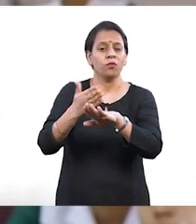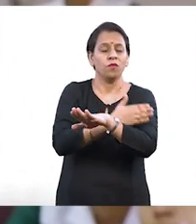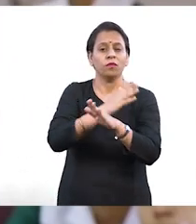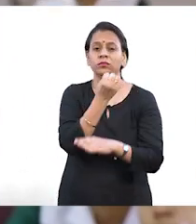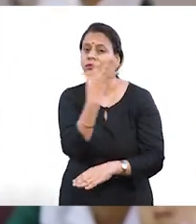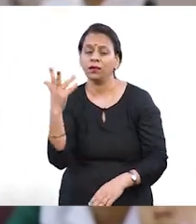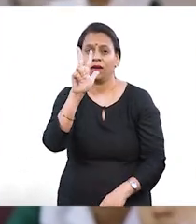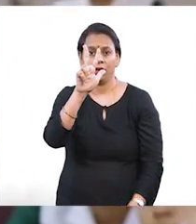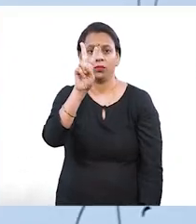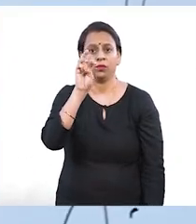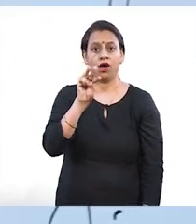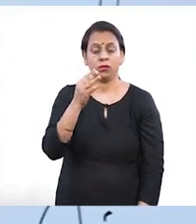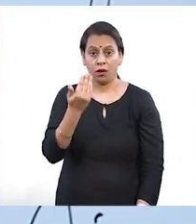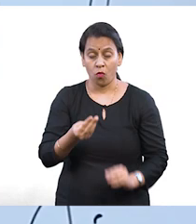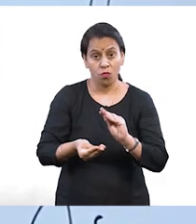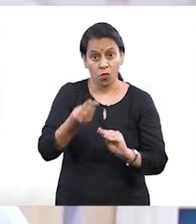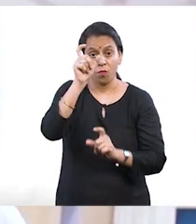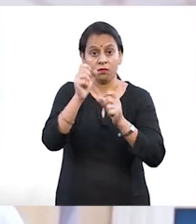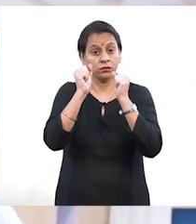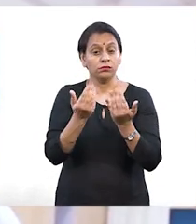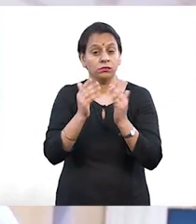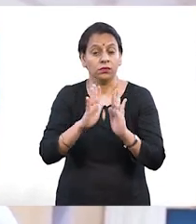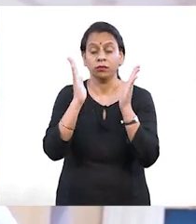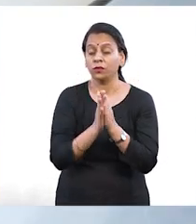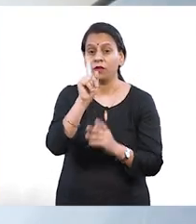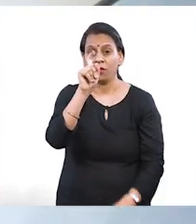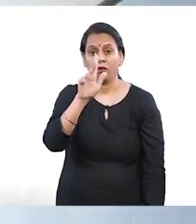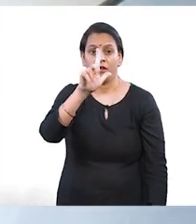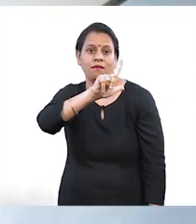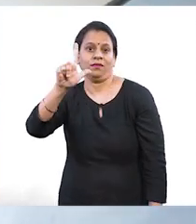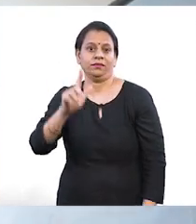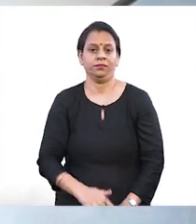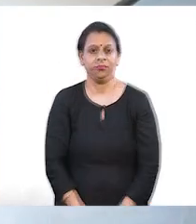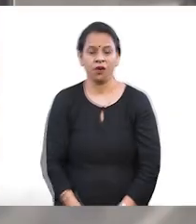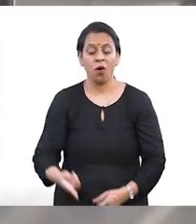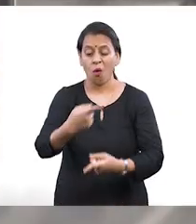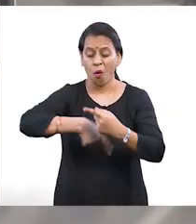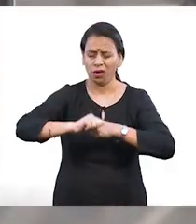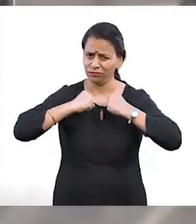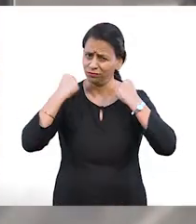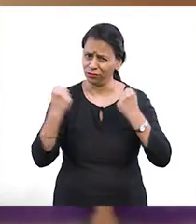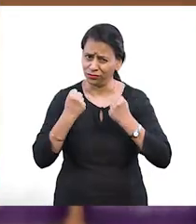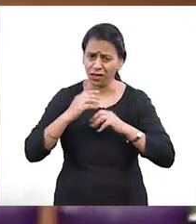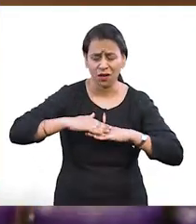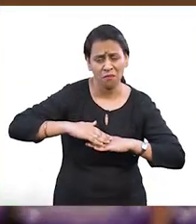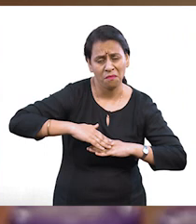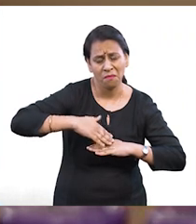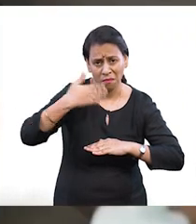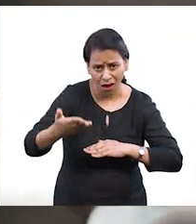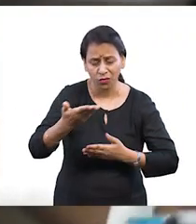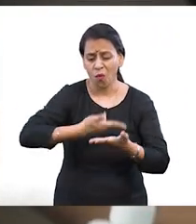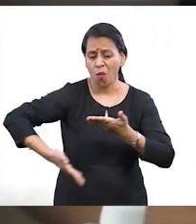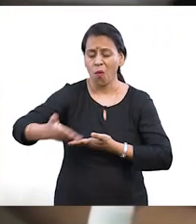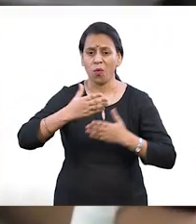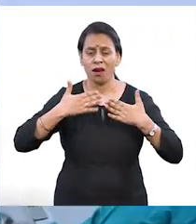in medical colleges go up from 82,000 to 1.5 lakh. With these efforts, today